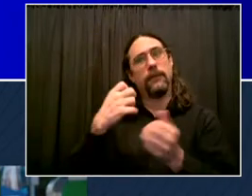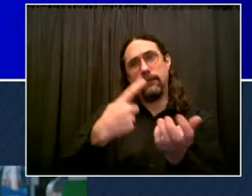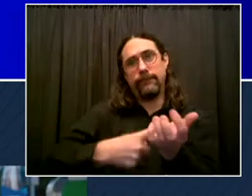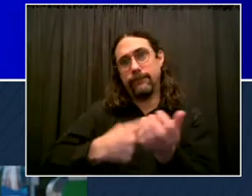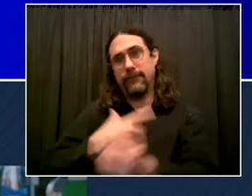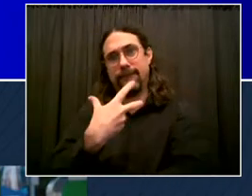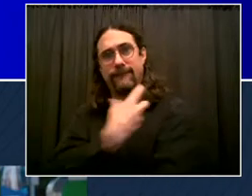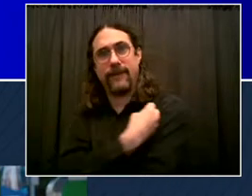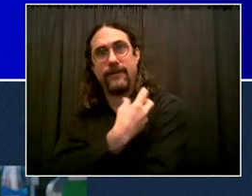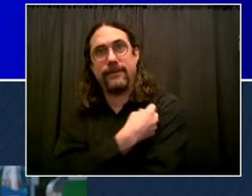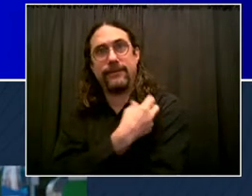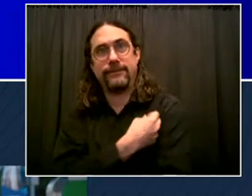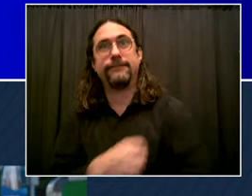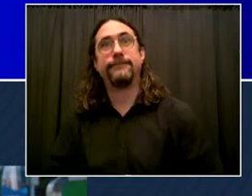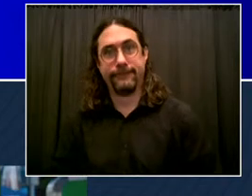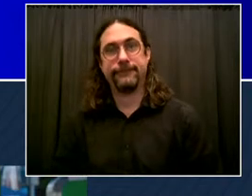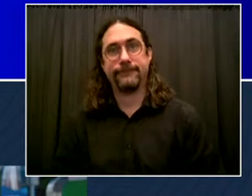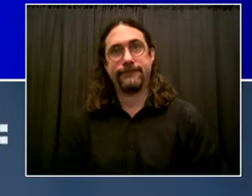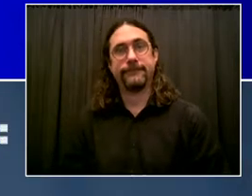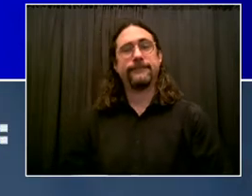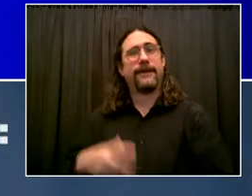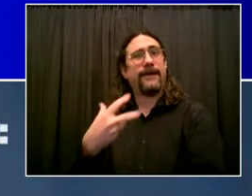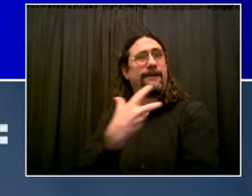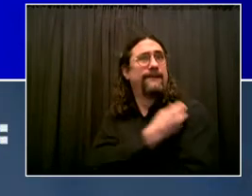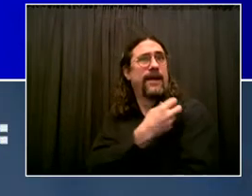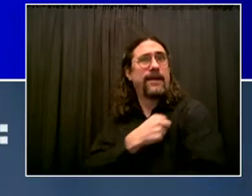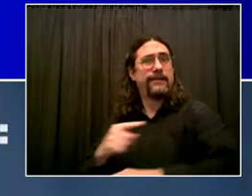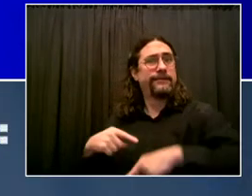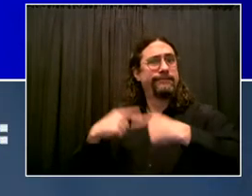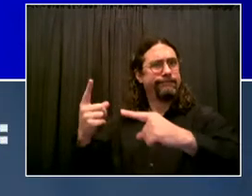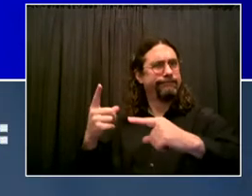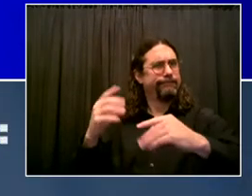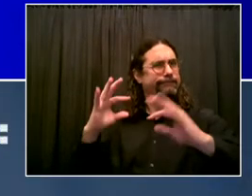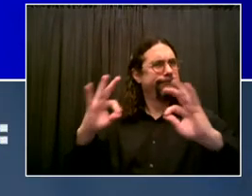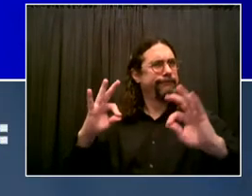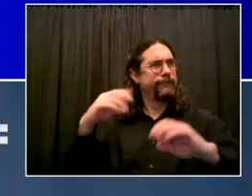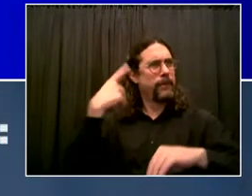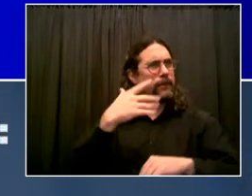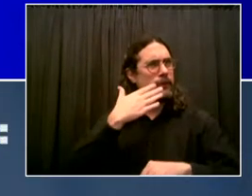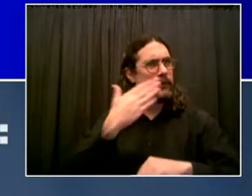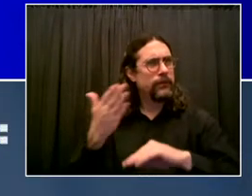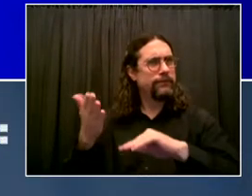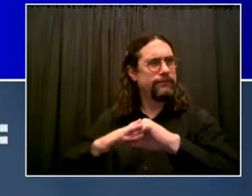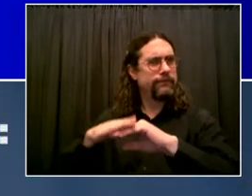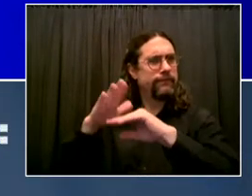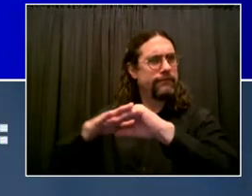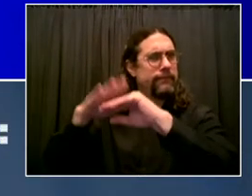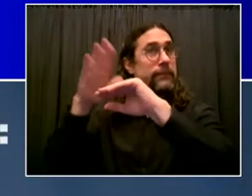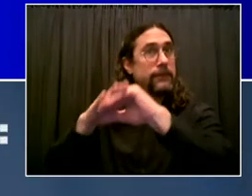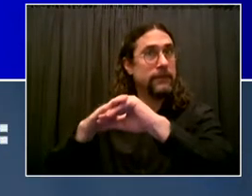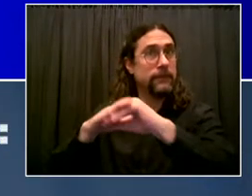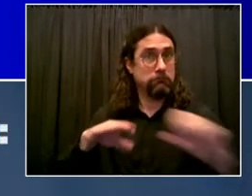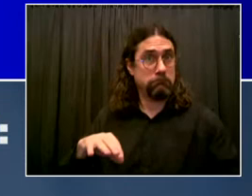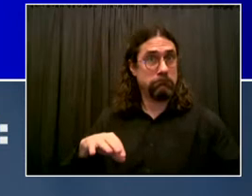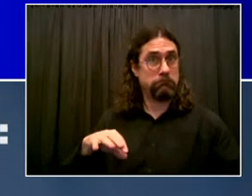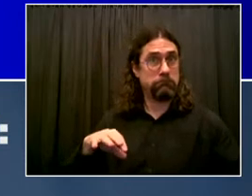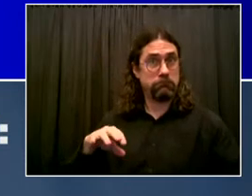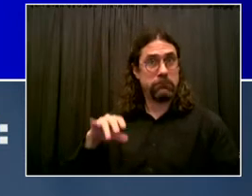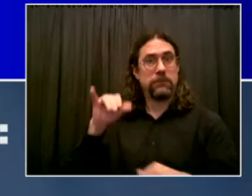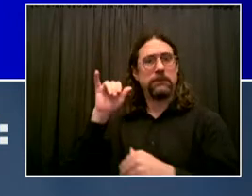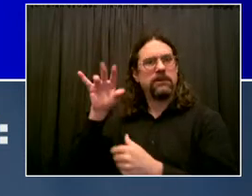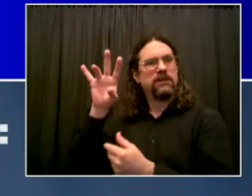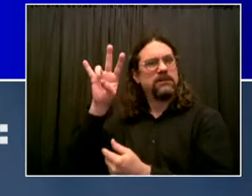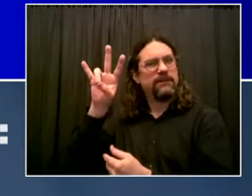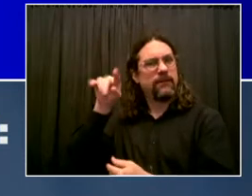today, 7,152,660 doses have been given from the very beginning of our effort,